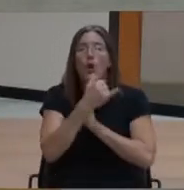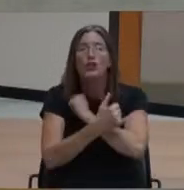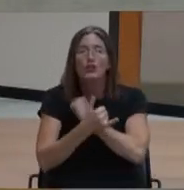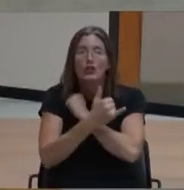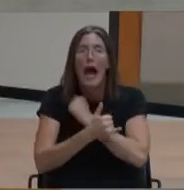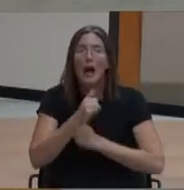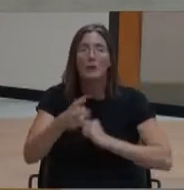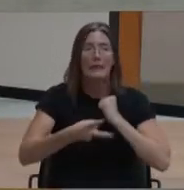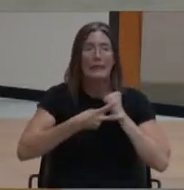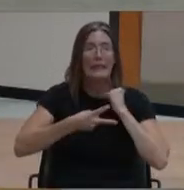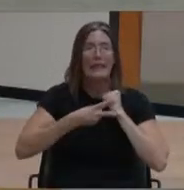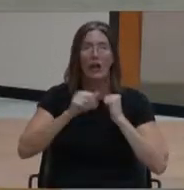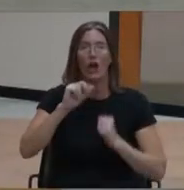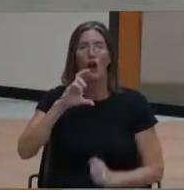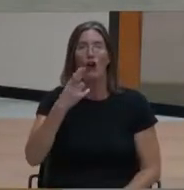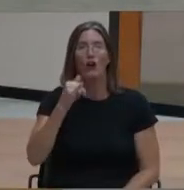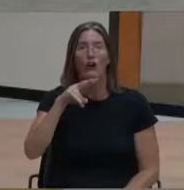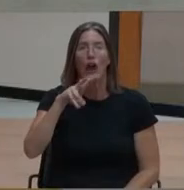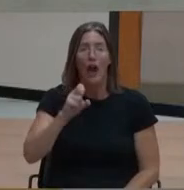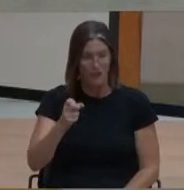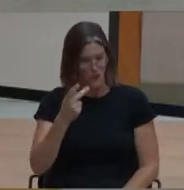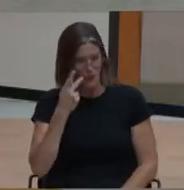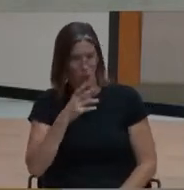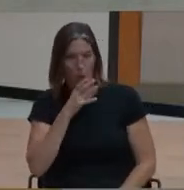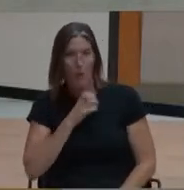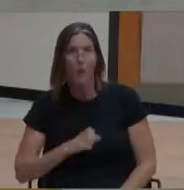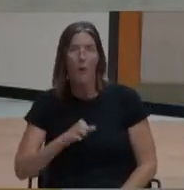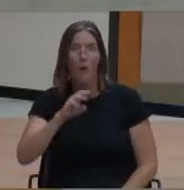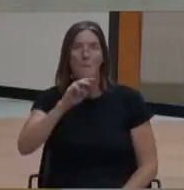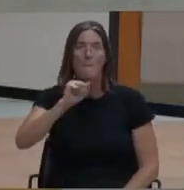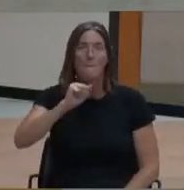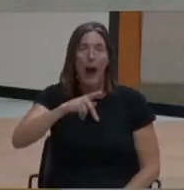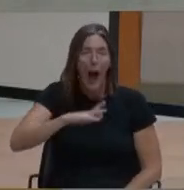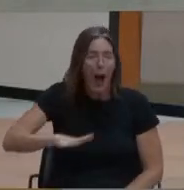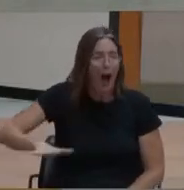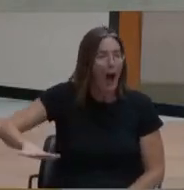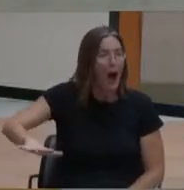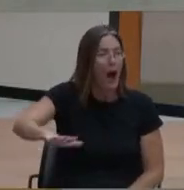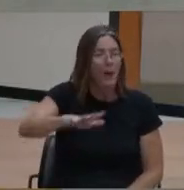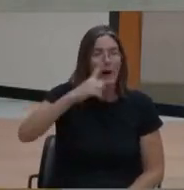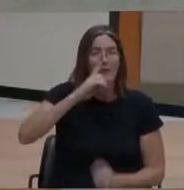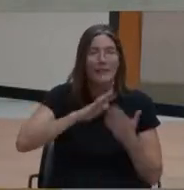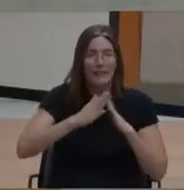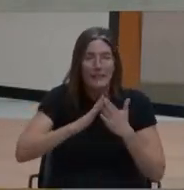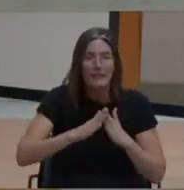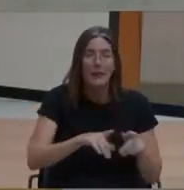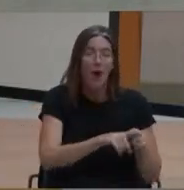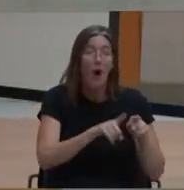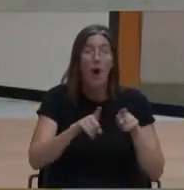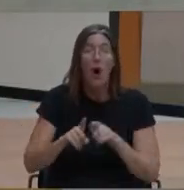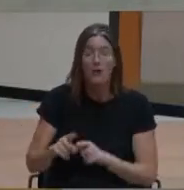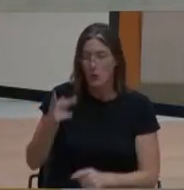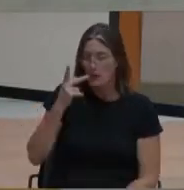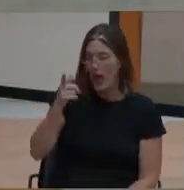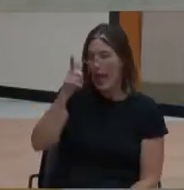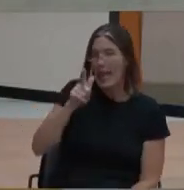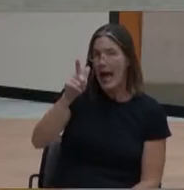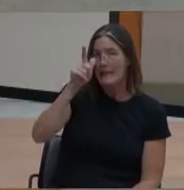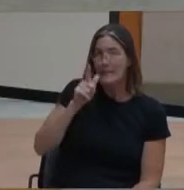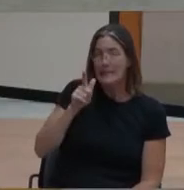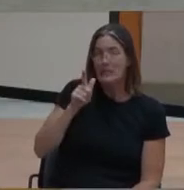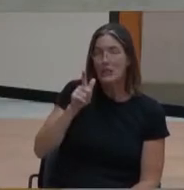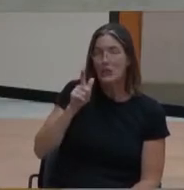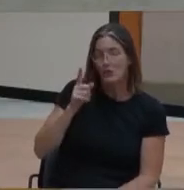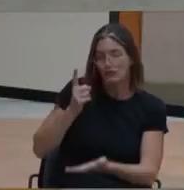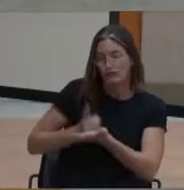things like the old maps of our city. We also learned at Latino Health Access, where we explore topics like the